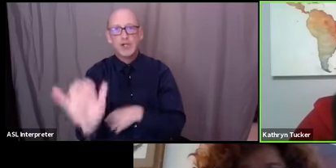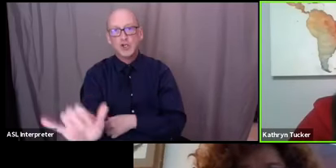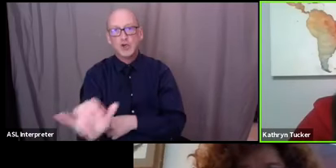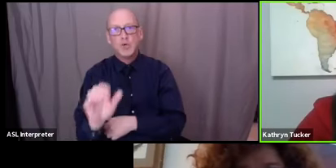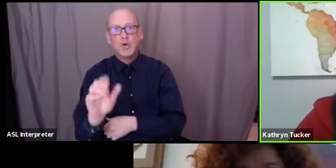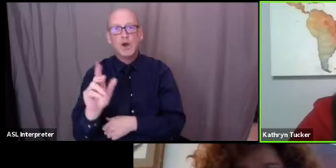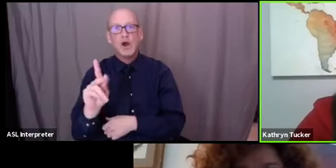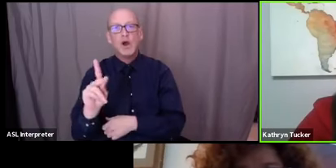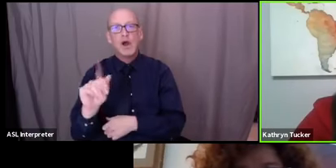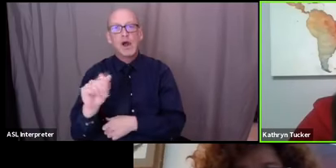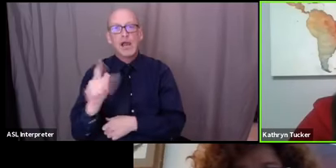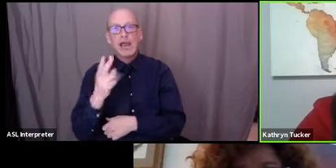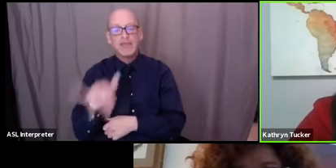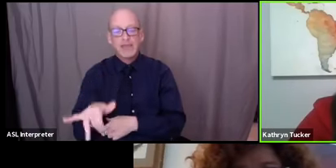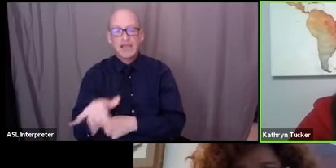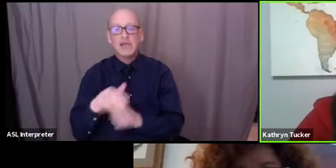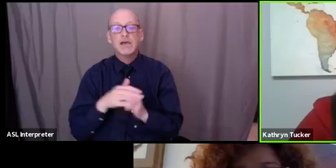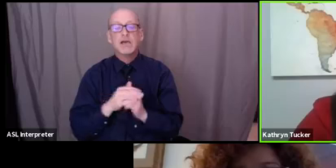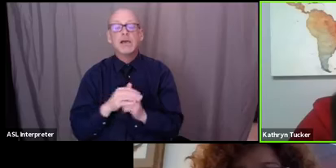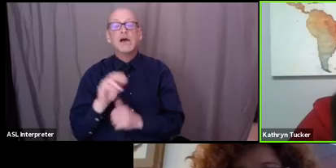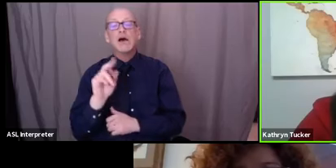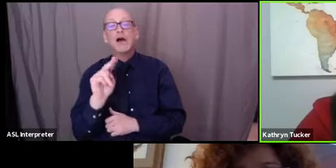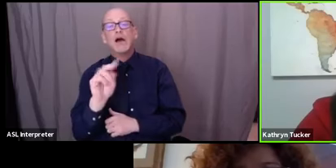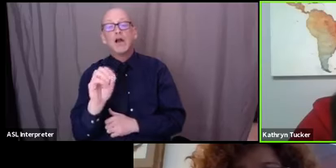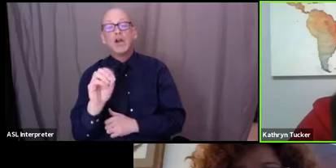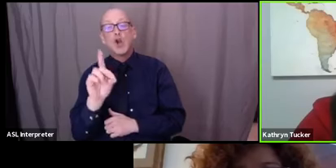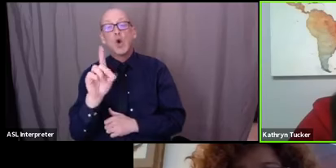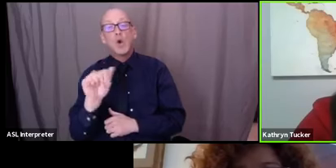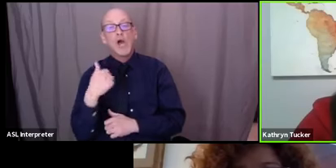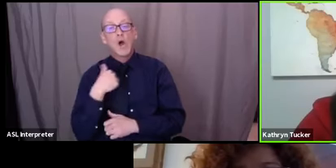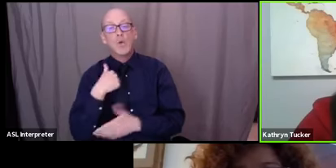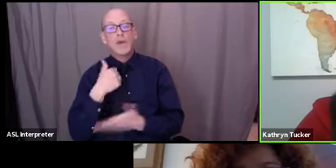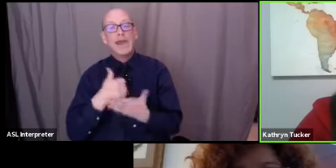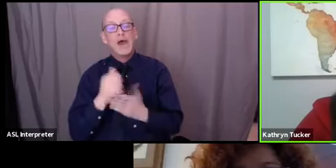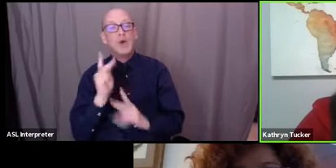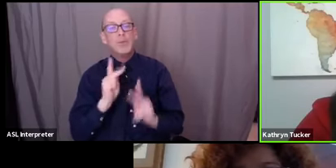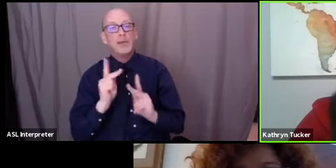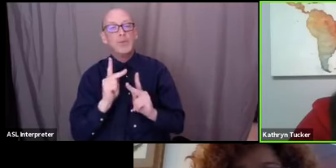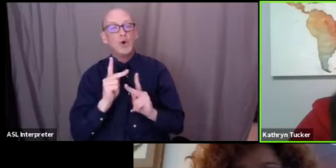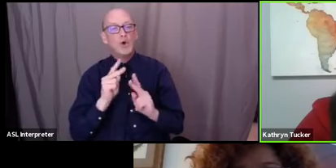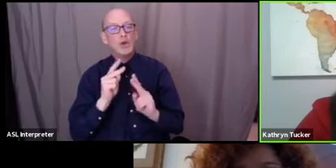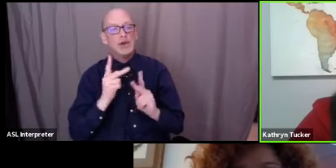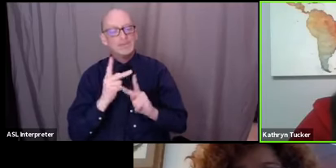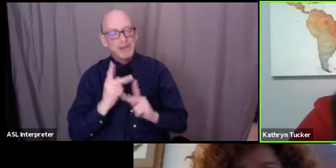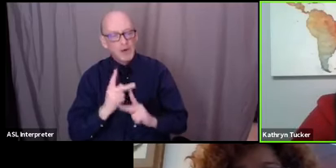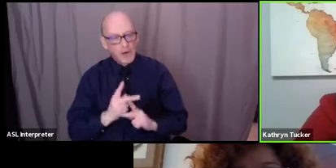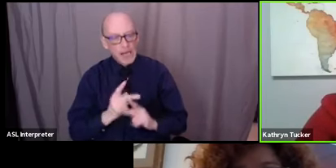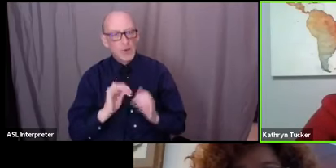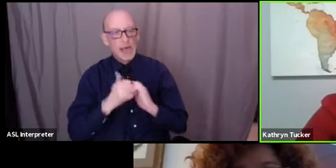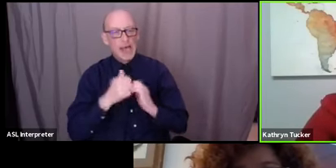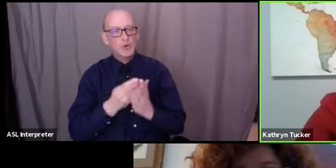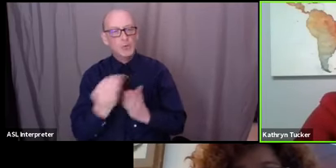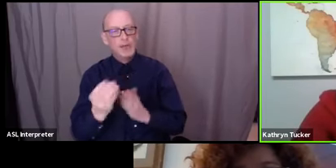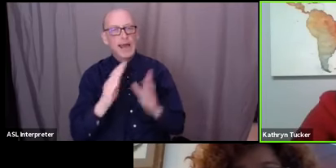nodo what we specialize in is helping people navigate and get prepared for the home buying process and interestingly enough